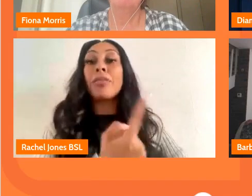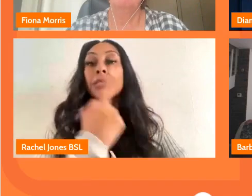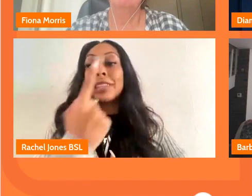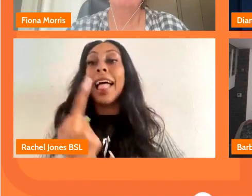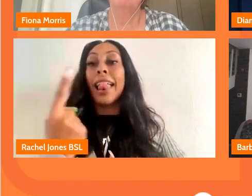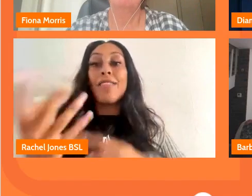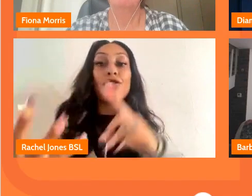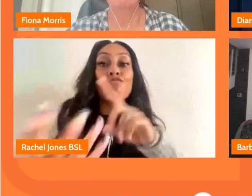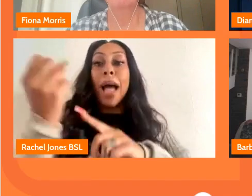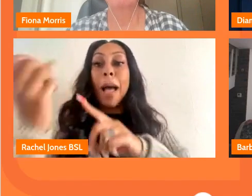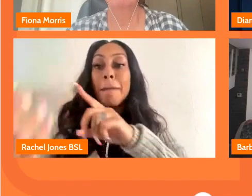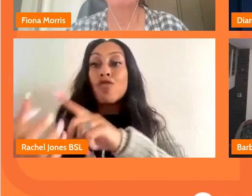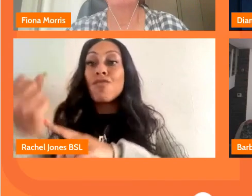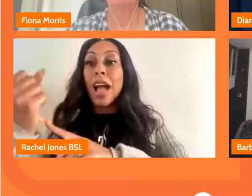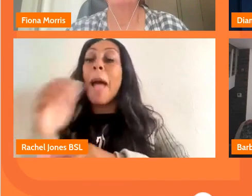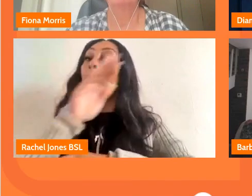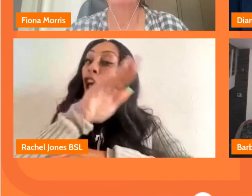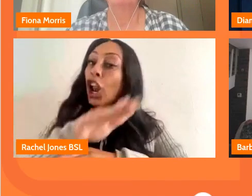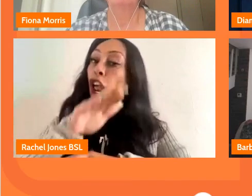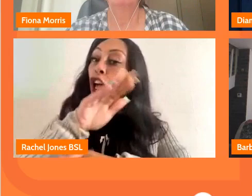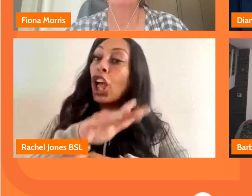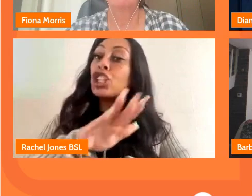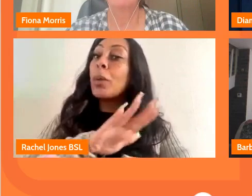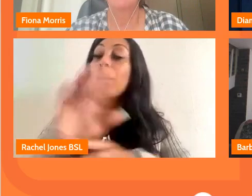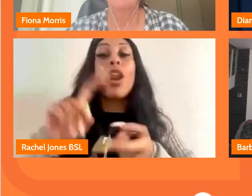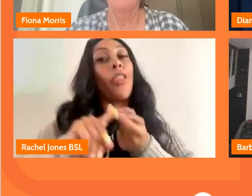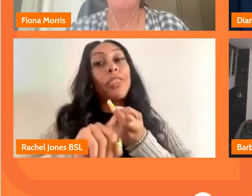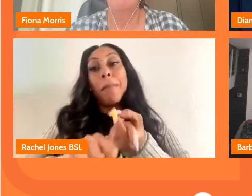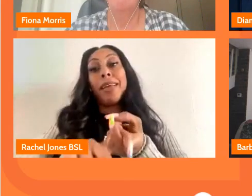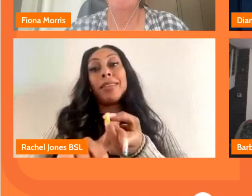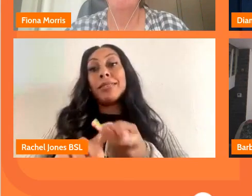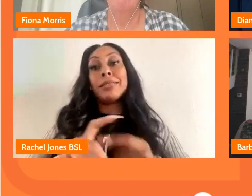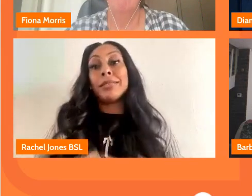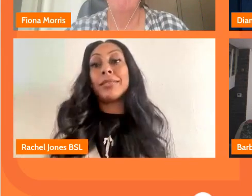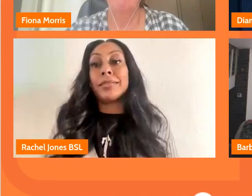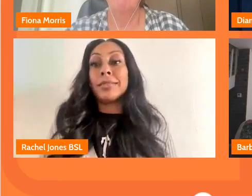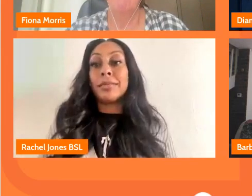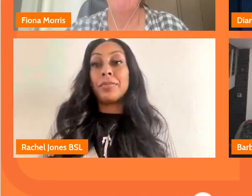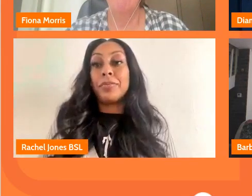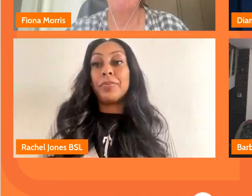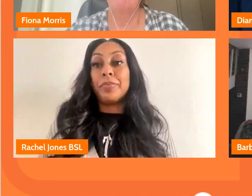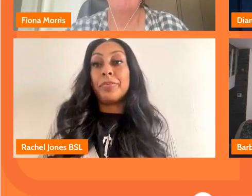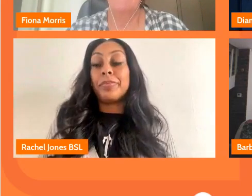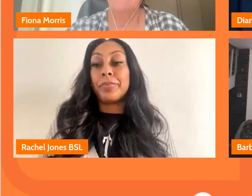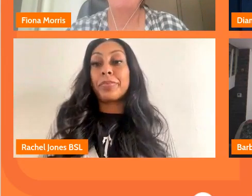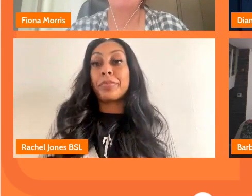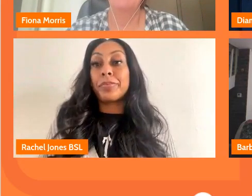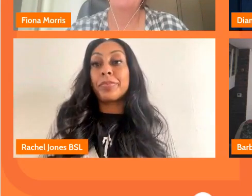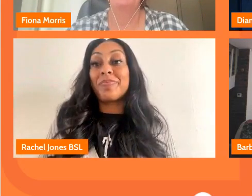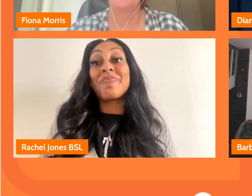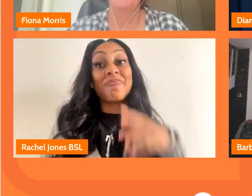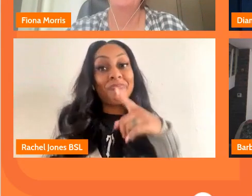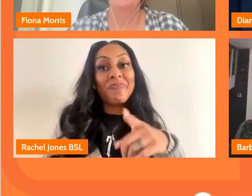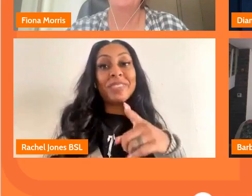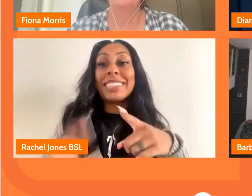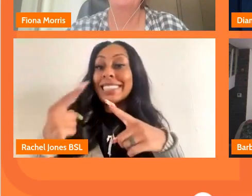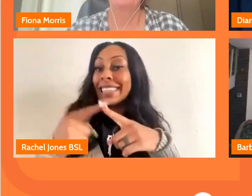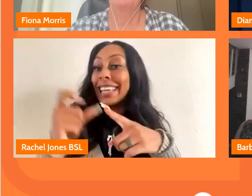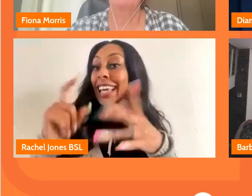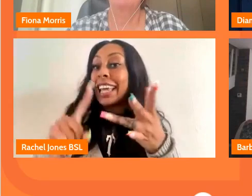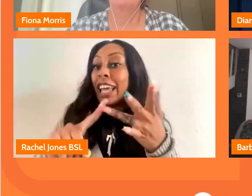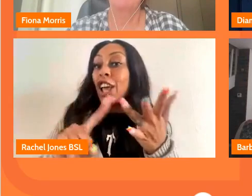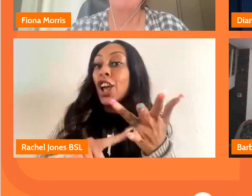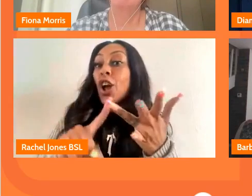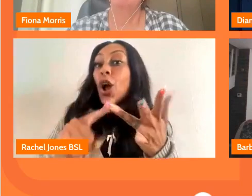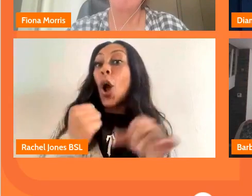of nurturing but not dependency shall we say um but again it brings me back to that point of ecology you know we're all part